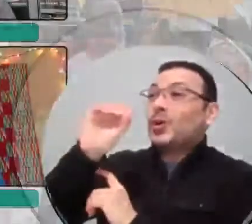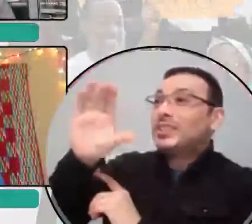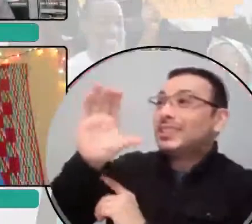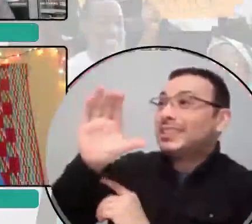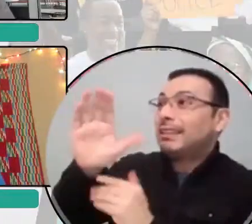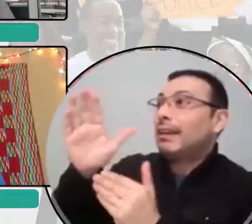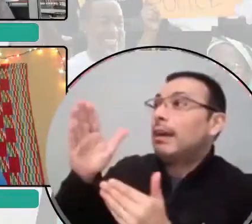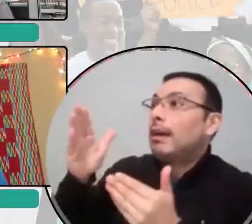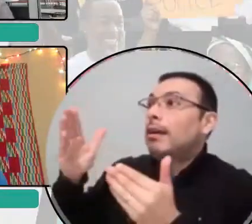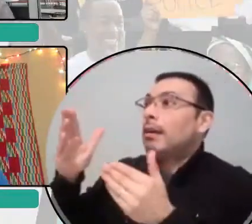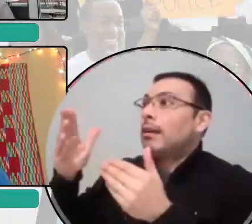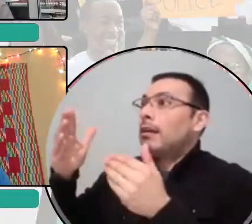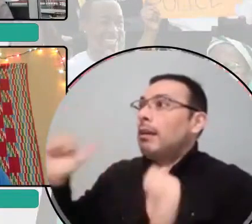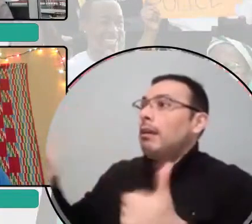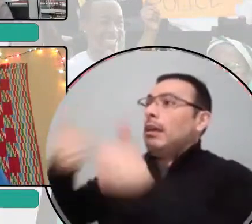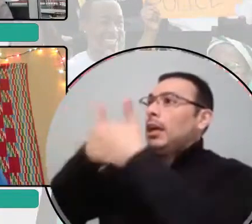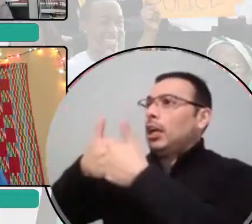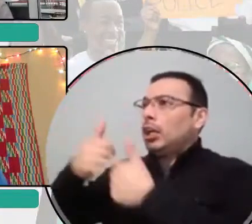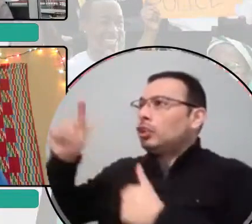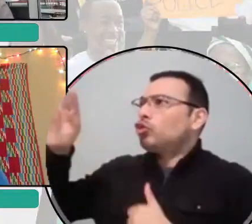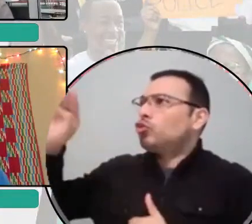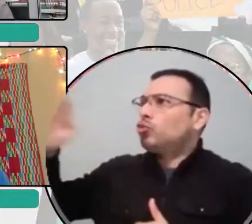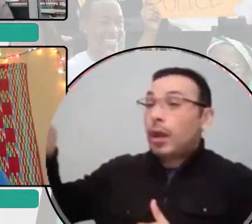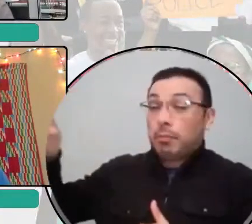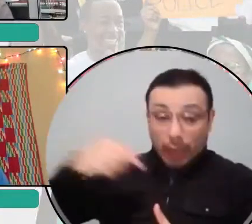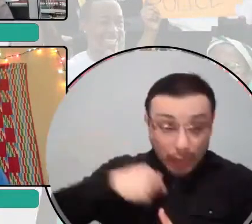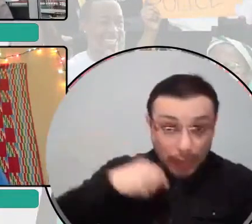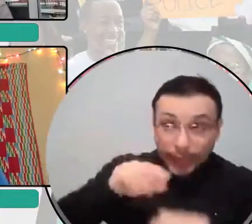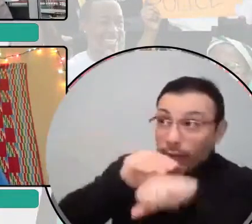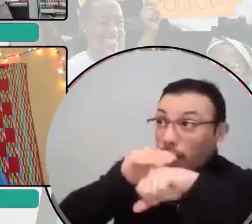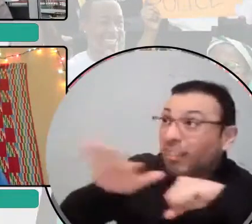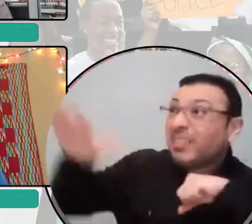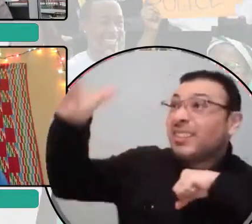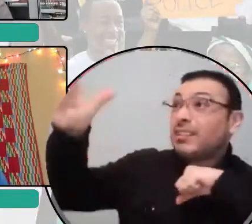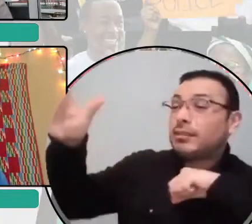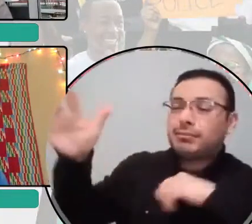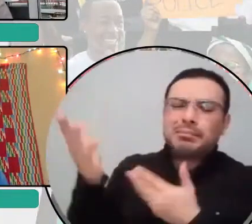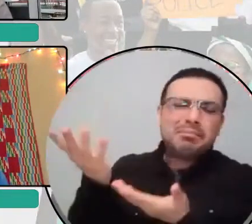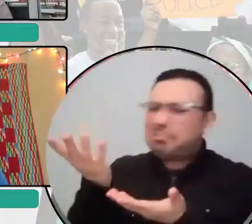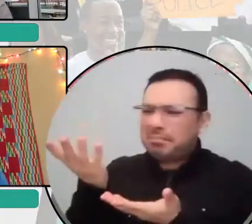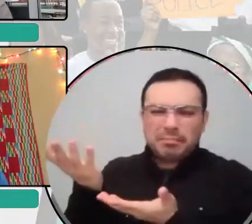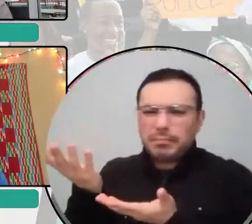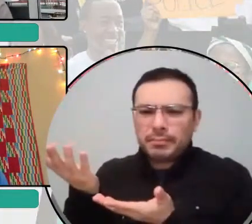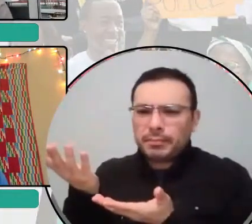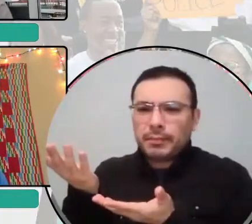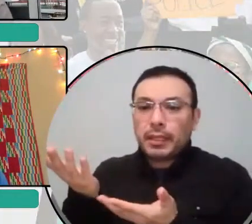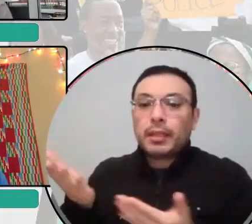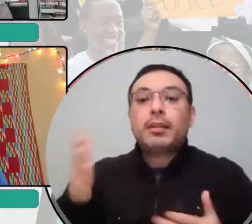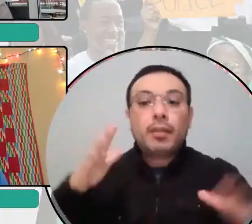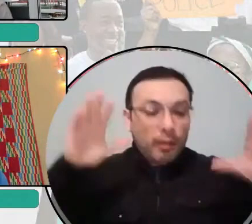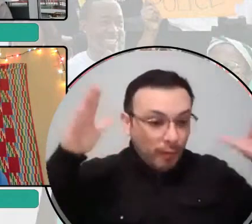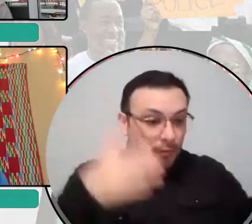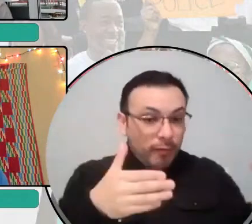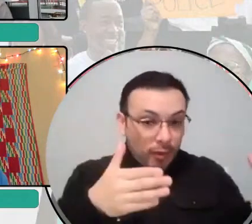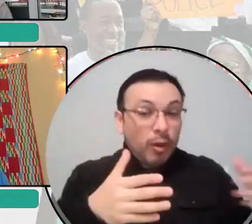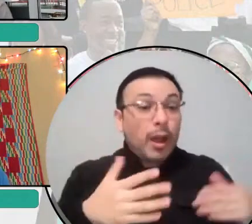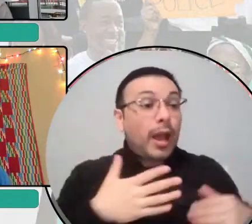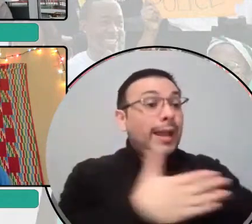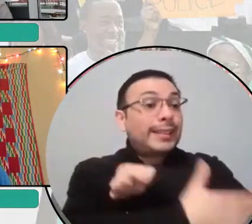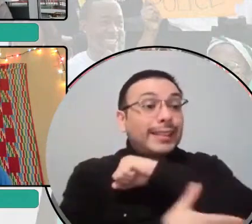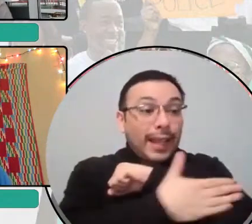where we have the least likelihood of having an impact day to day. So going, being like, I'm going to care about my county councils, but it